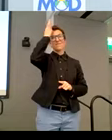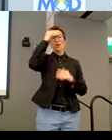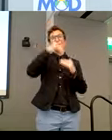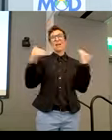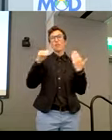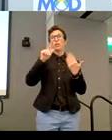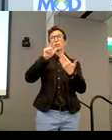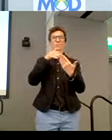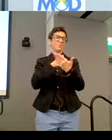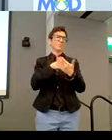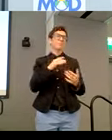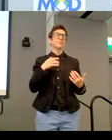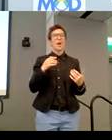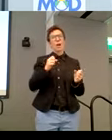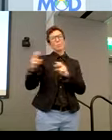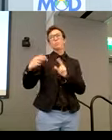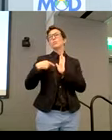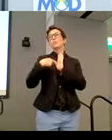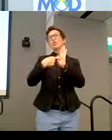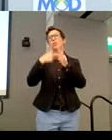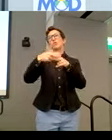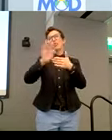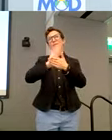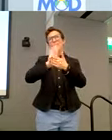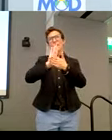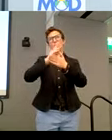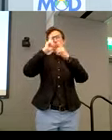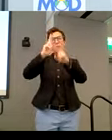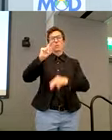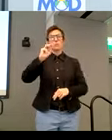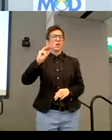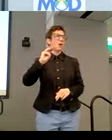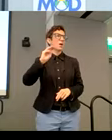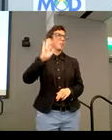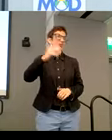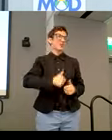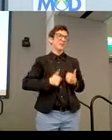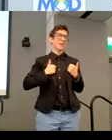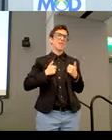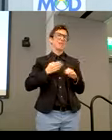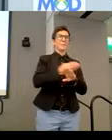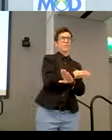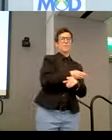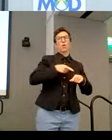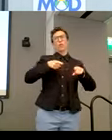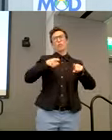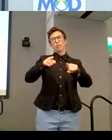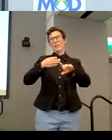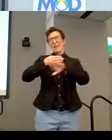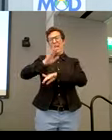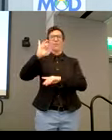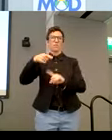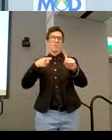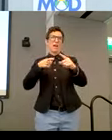Please enjoy the short video honoring Tom's life and impact before, during, and in the aftermath of that lawsuit.